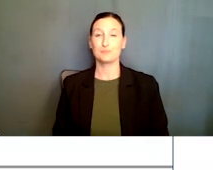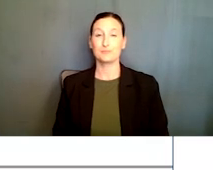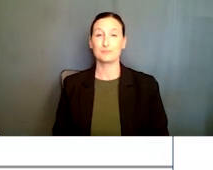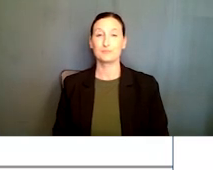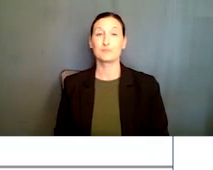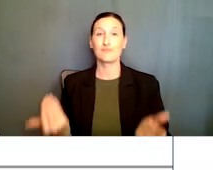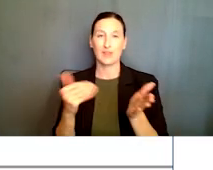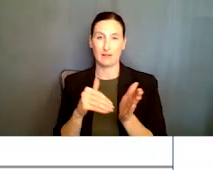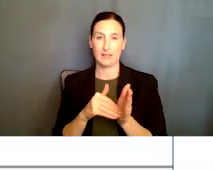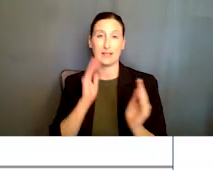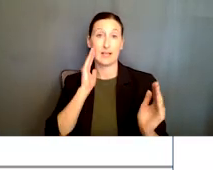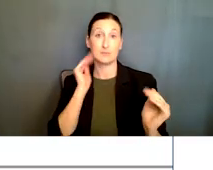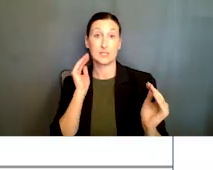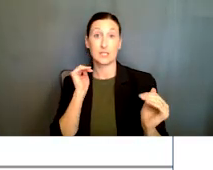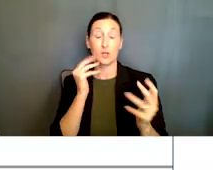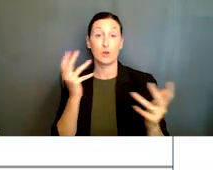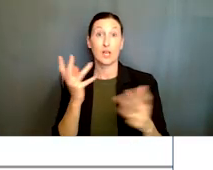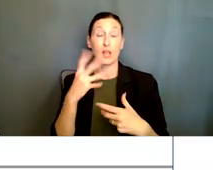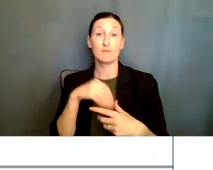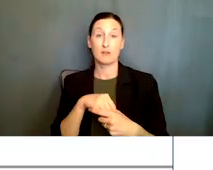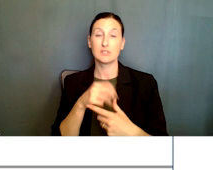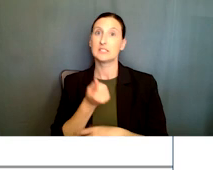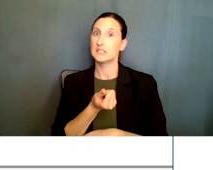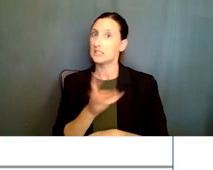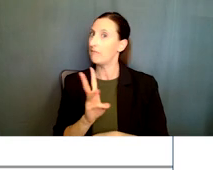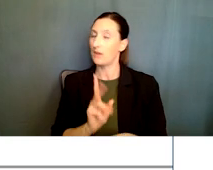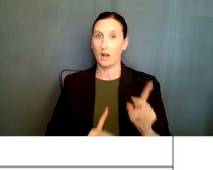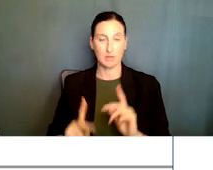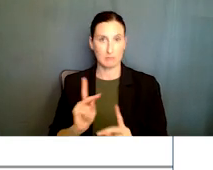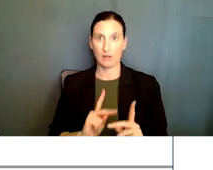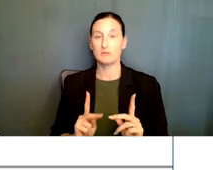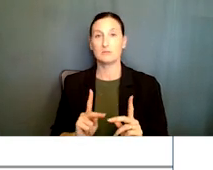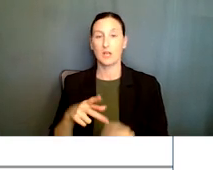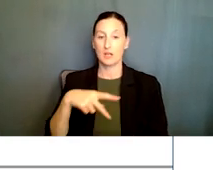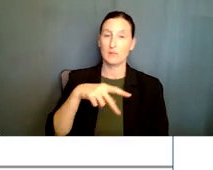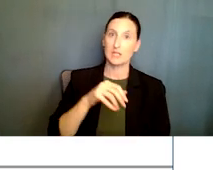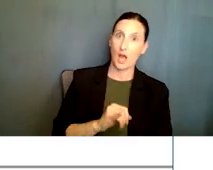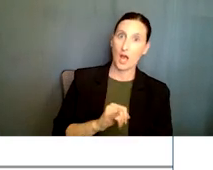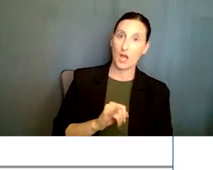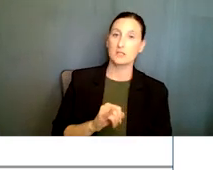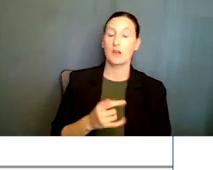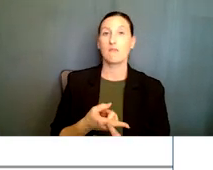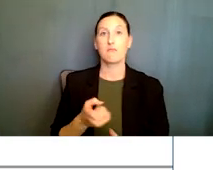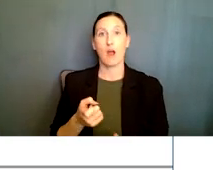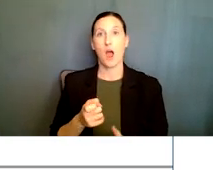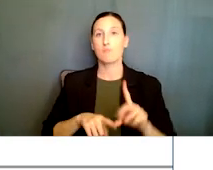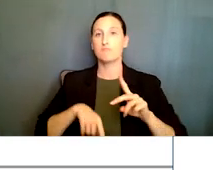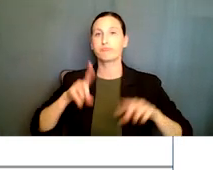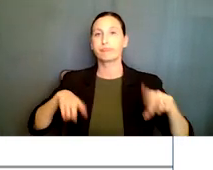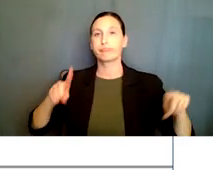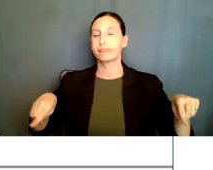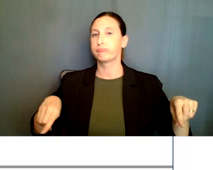to, the expectation is going to involve several people, uh, PIs, several PIs from various, um,